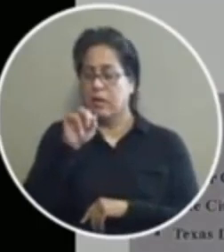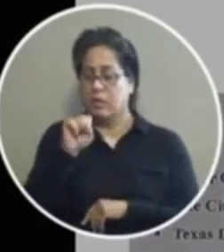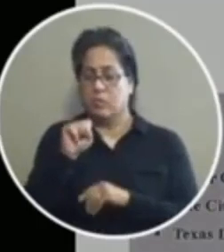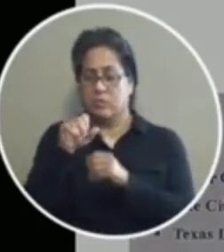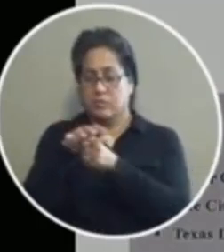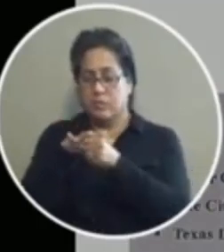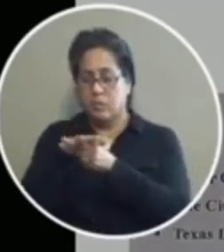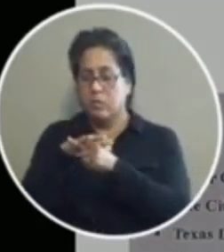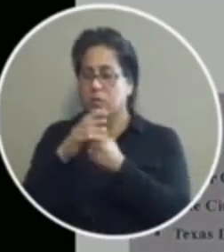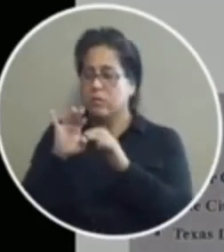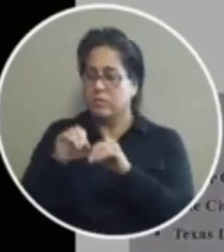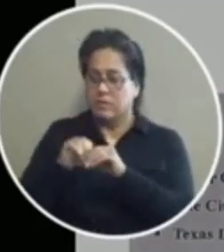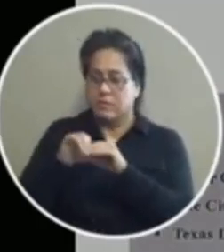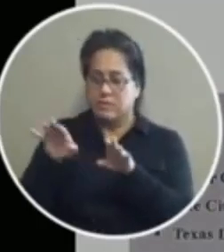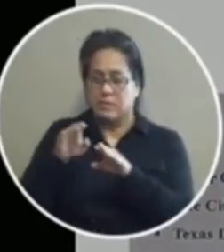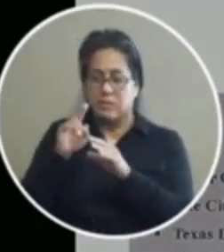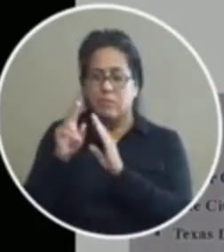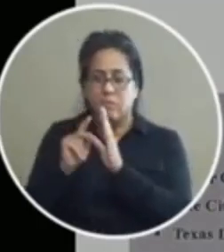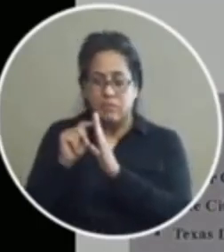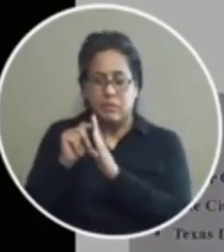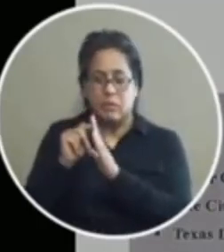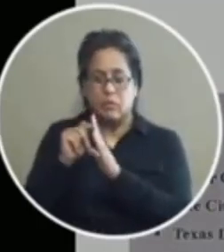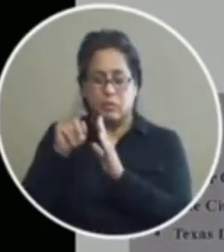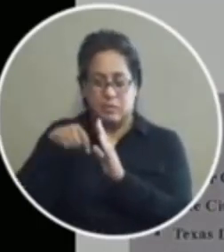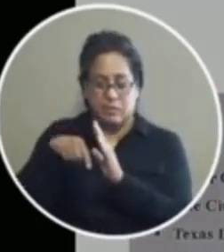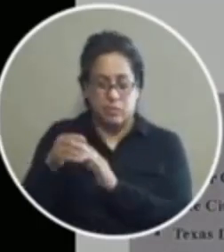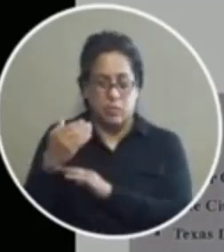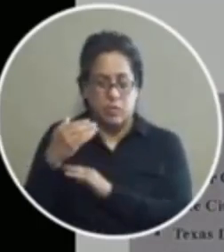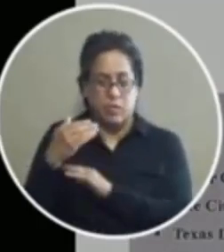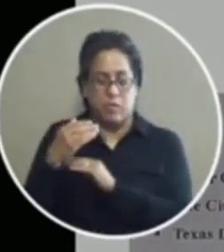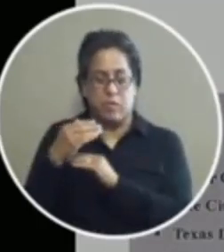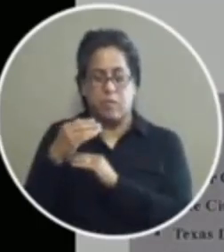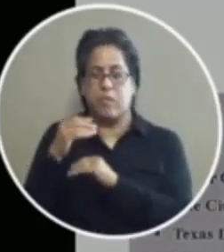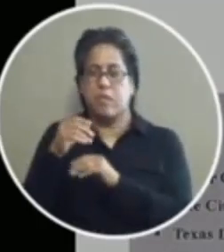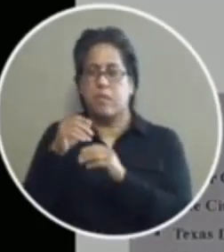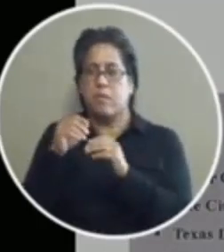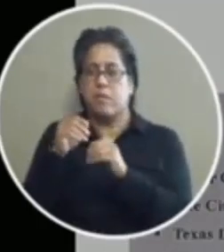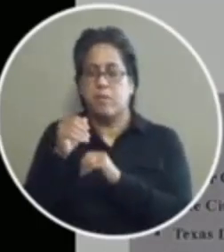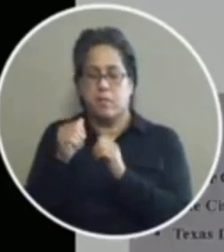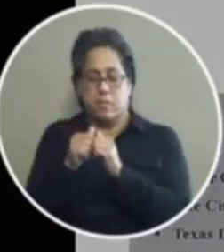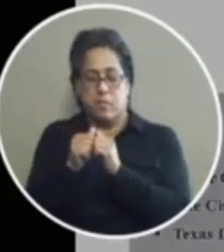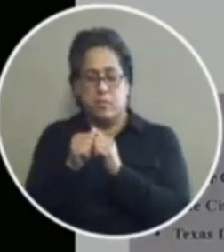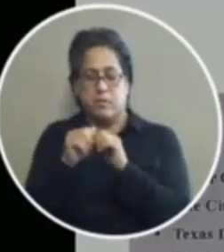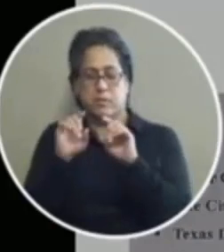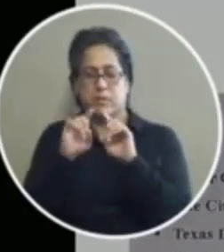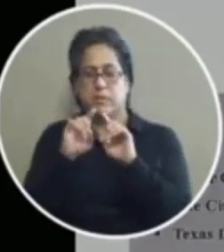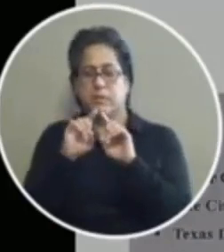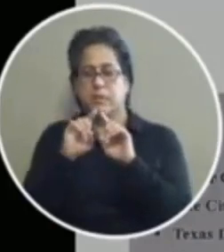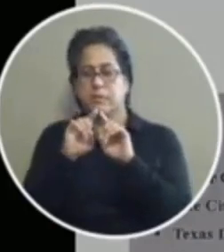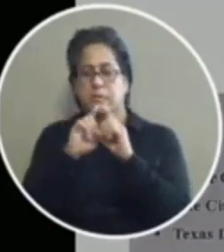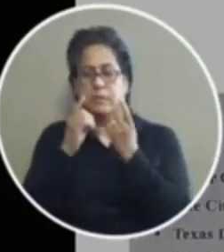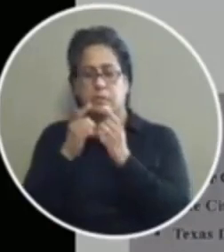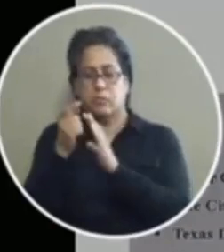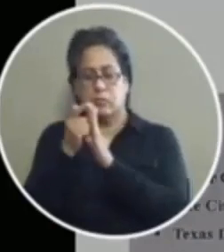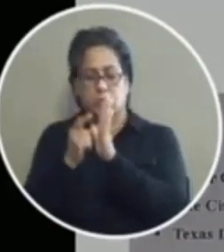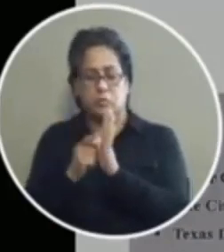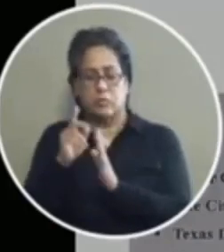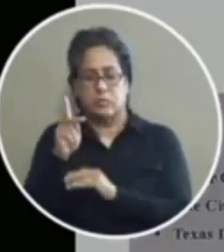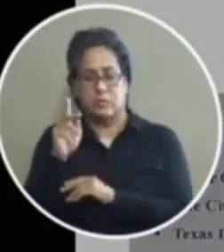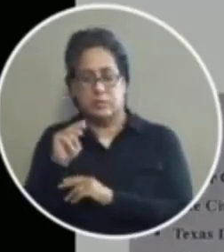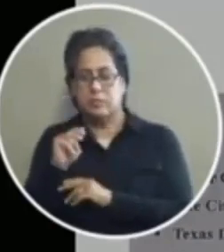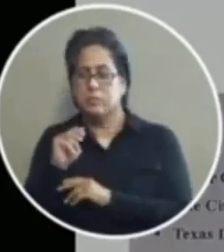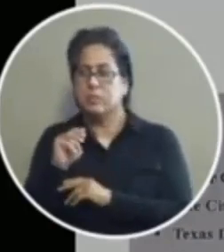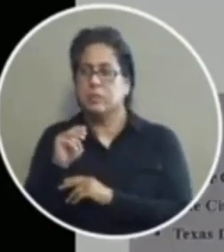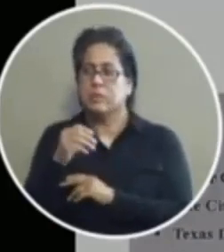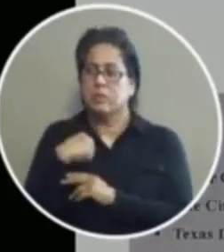the way i sent you guys a video this morning uh with uh district attorney uh district attorney kim aug i wanted to put the video